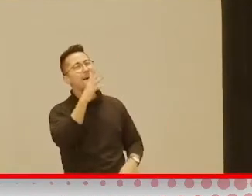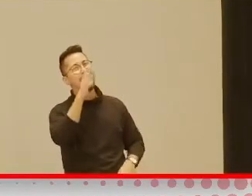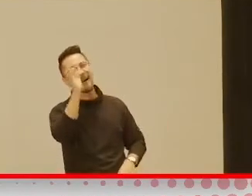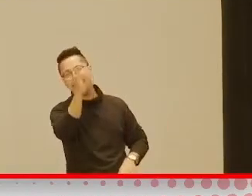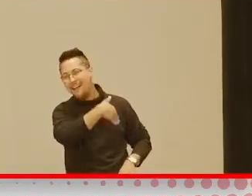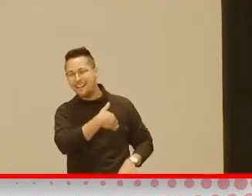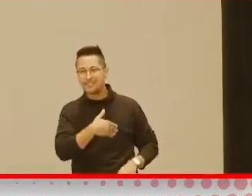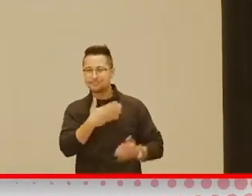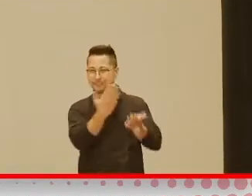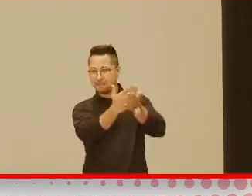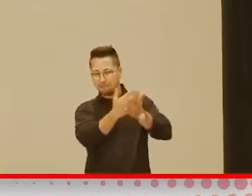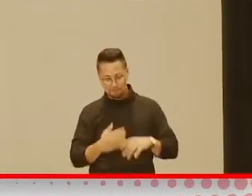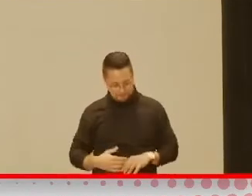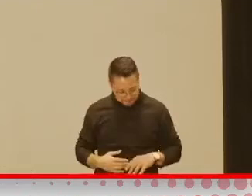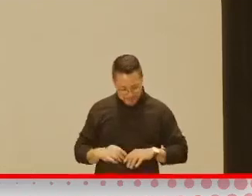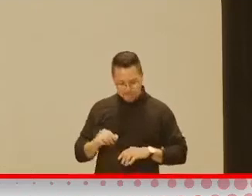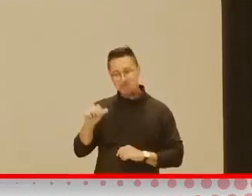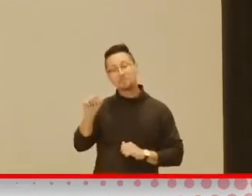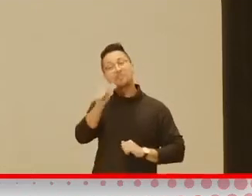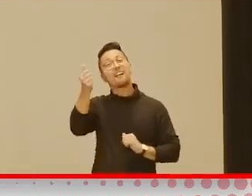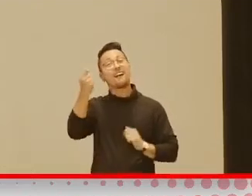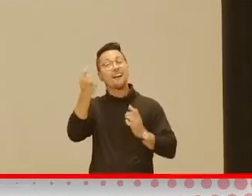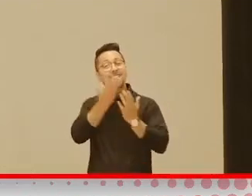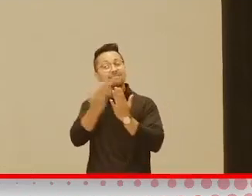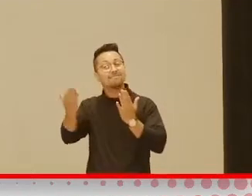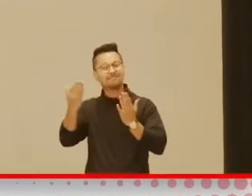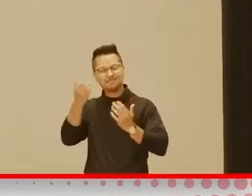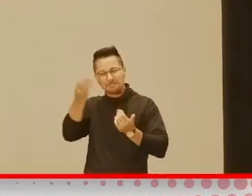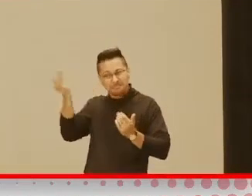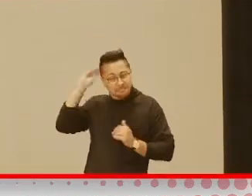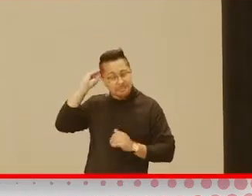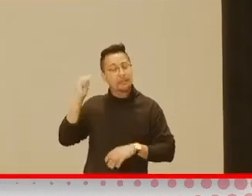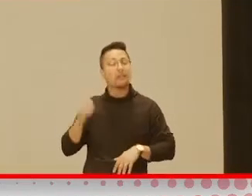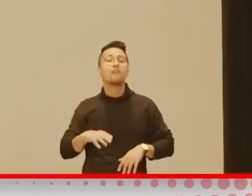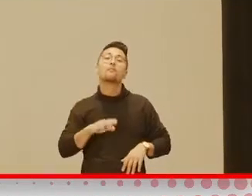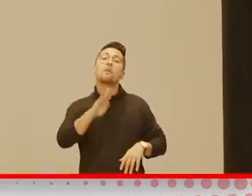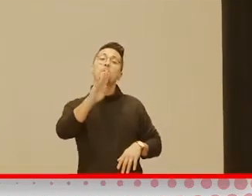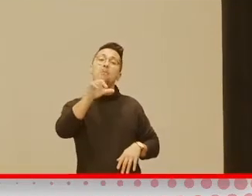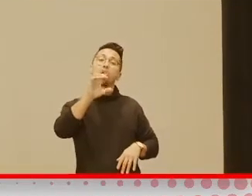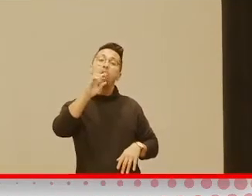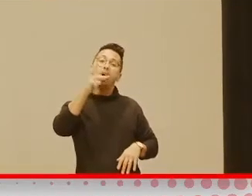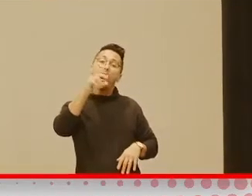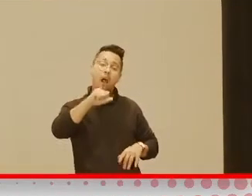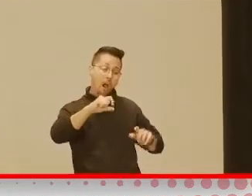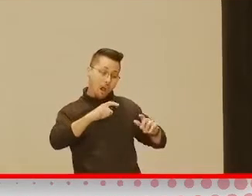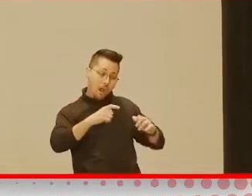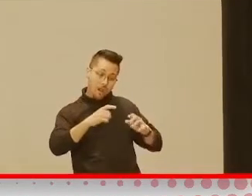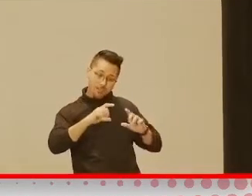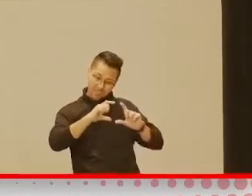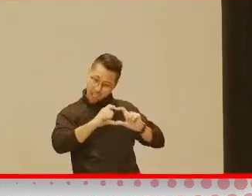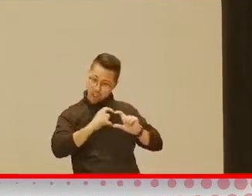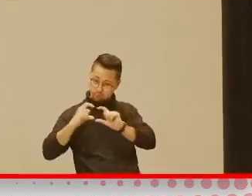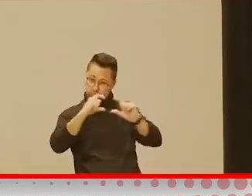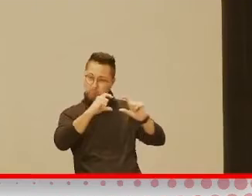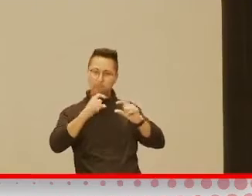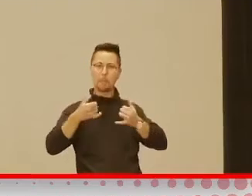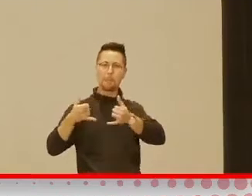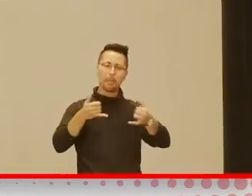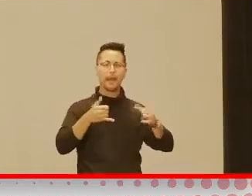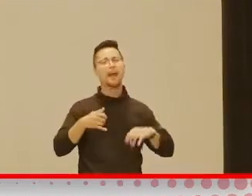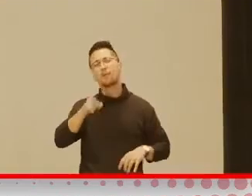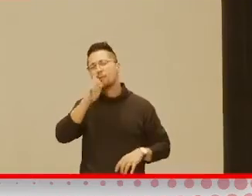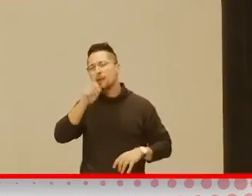So some other things to keep in mind when children are playing with blocks, they are learning, you know, using their imagination.